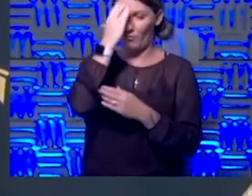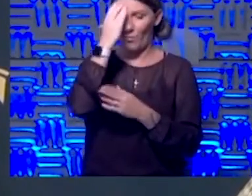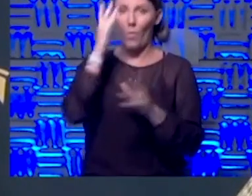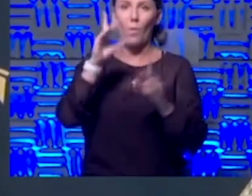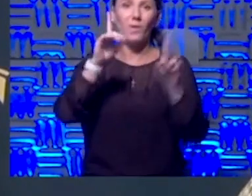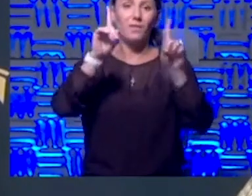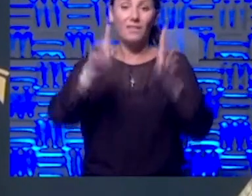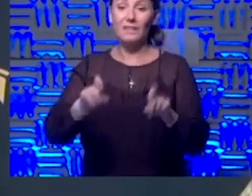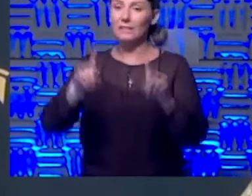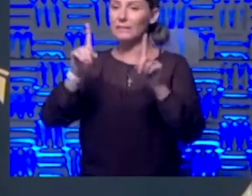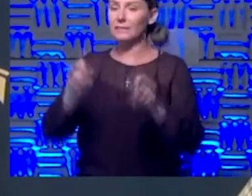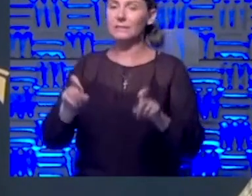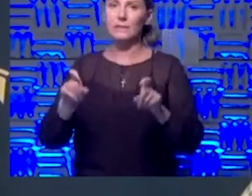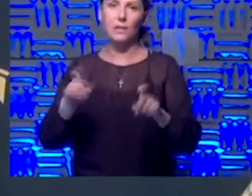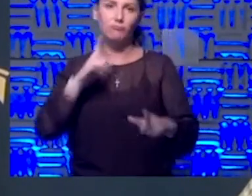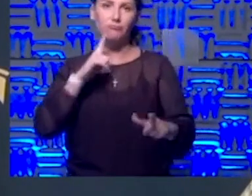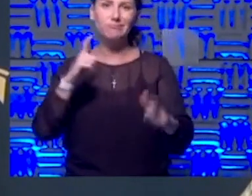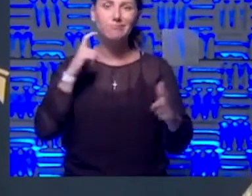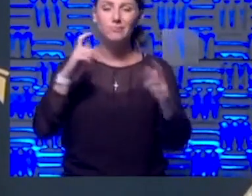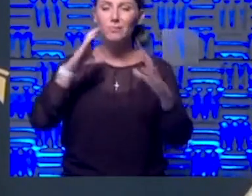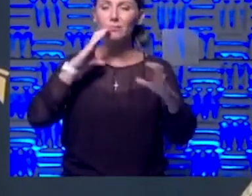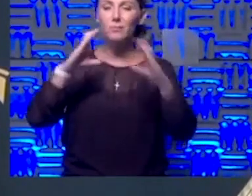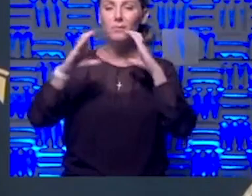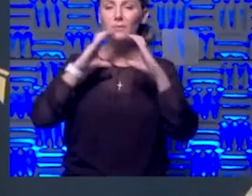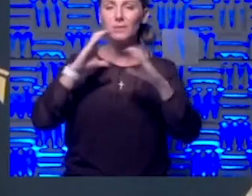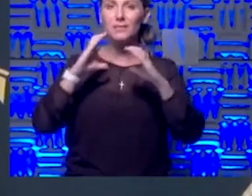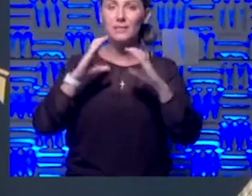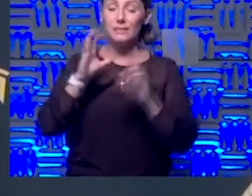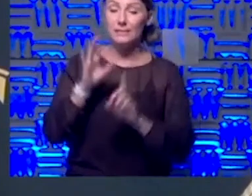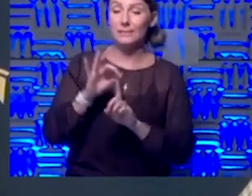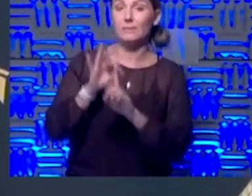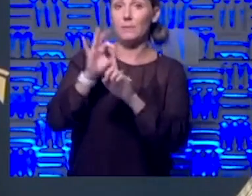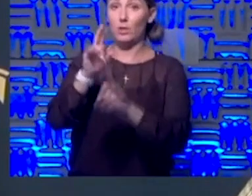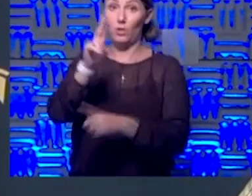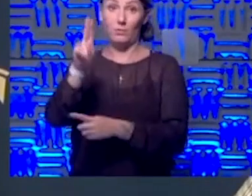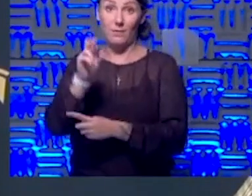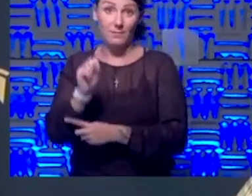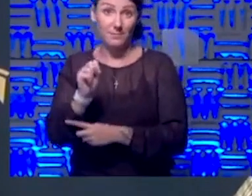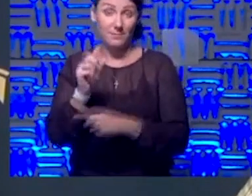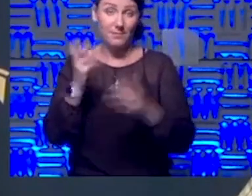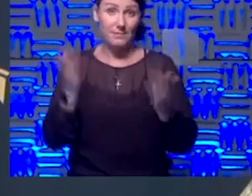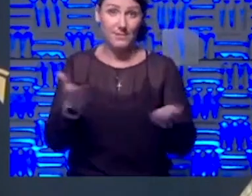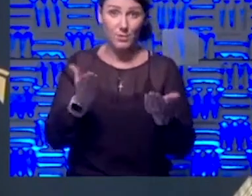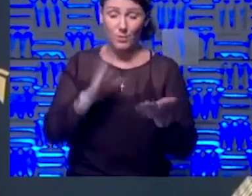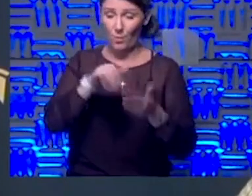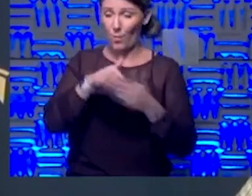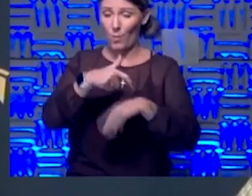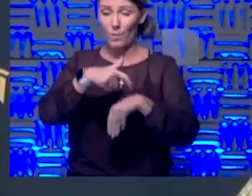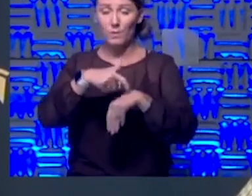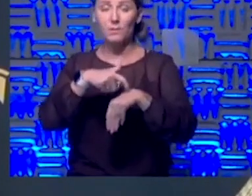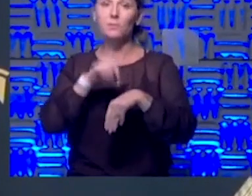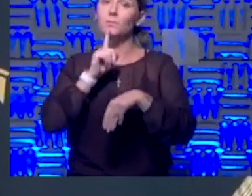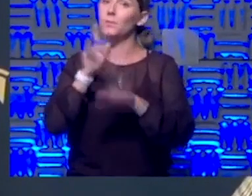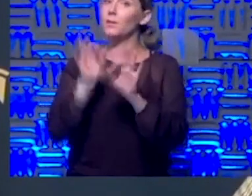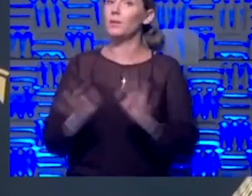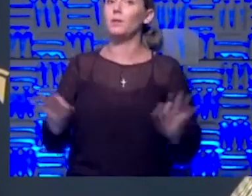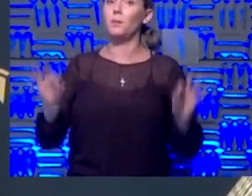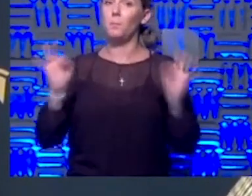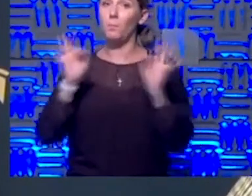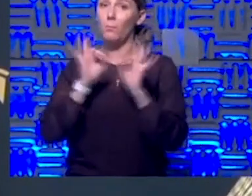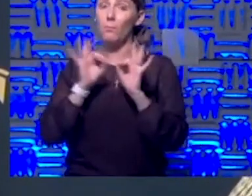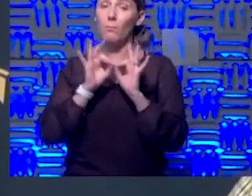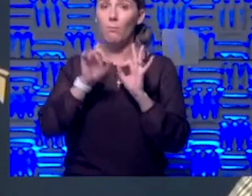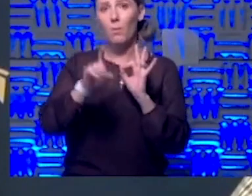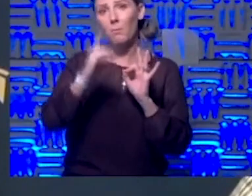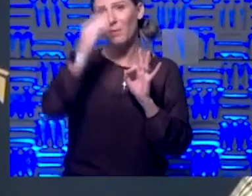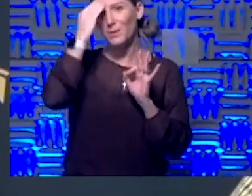has been a big conversation, especially in the U.S. this whole time. And I think that's really important to know that, you know,